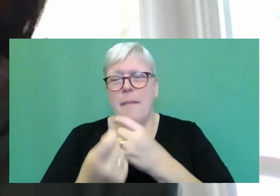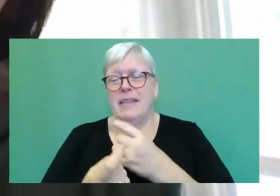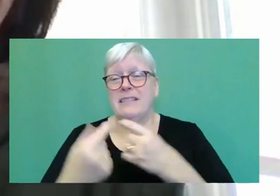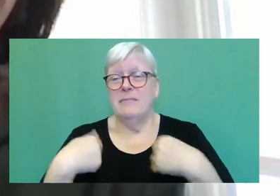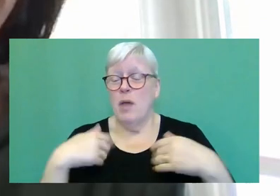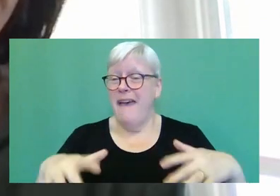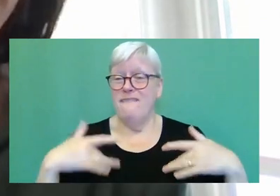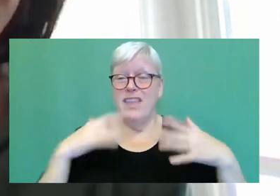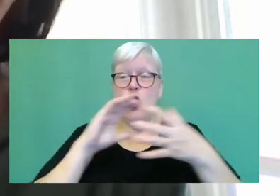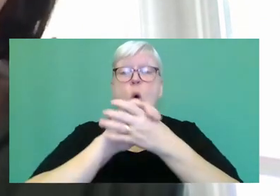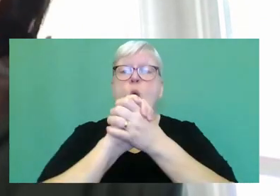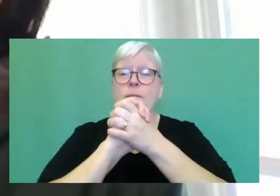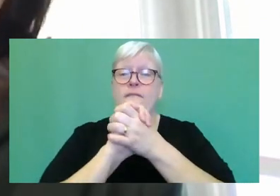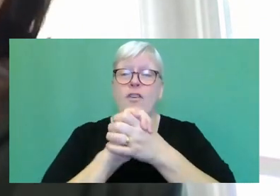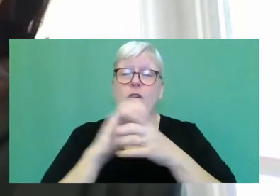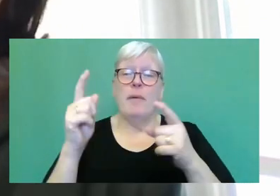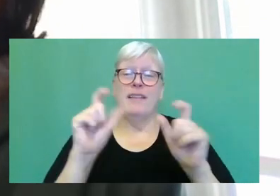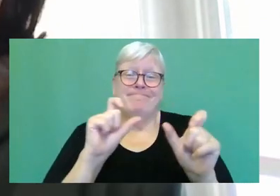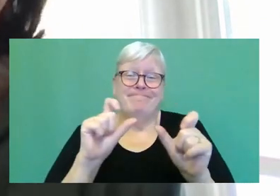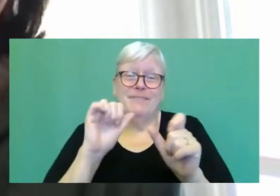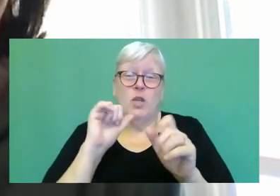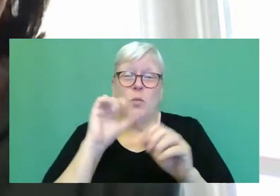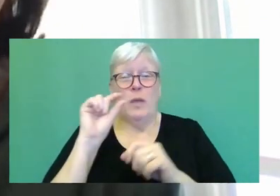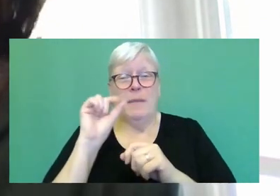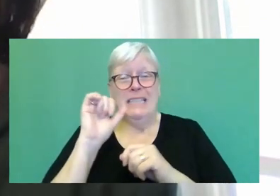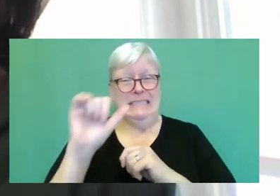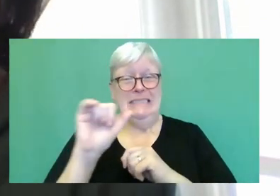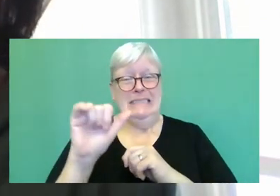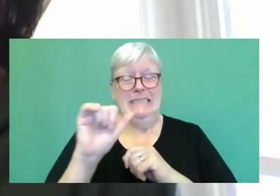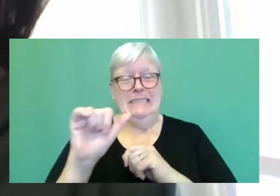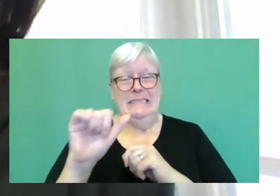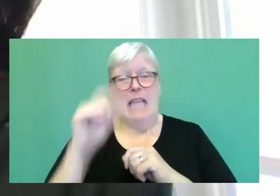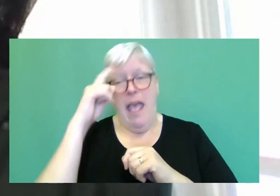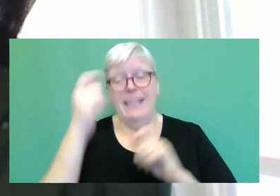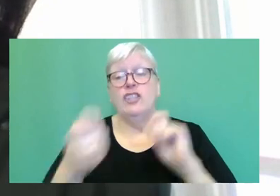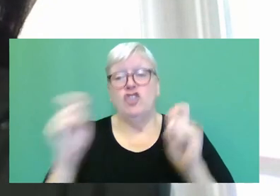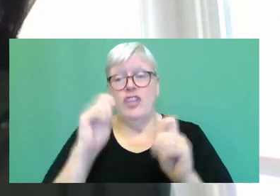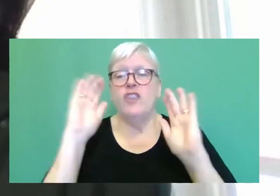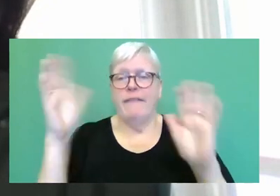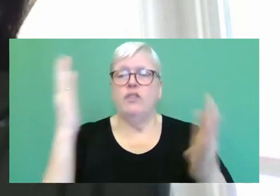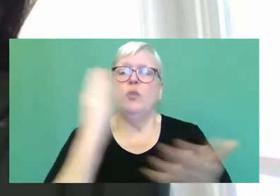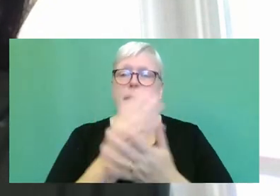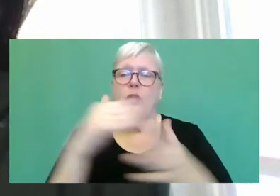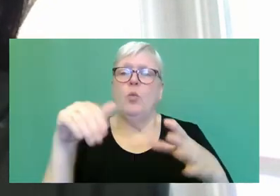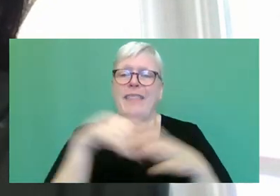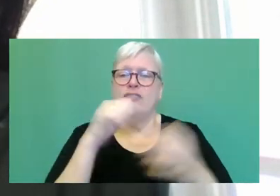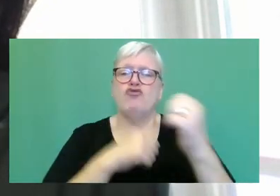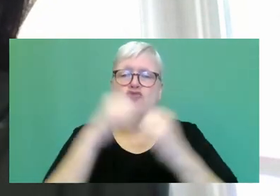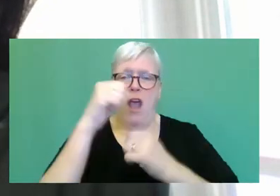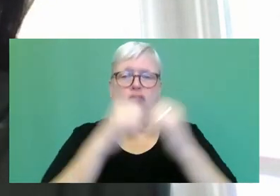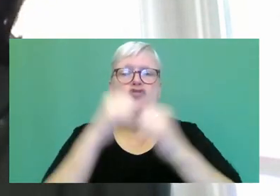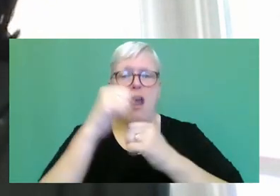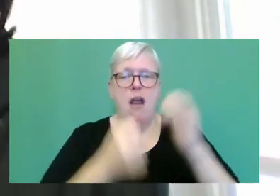I remain a little bit sceptical, because I think the change that has to come is structural, and it has to come within publishing